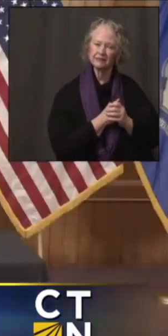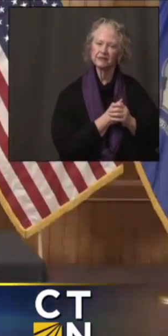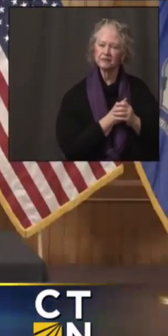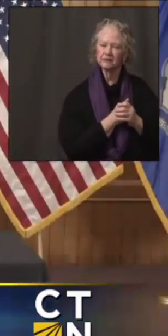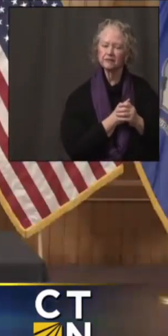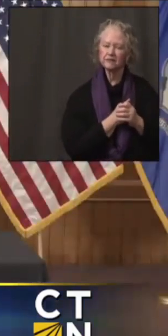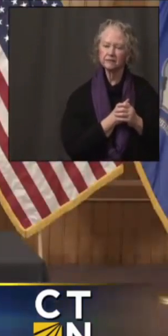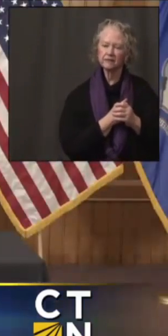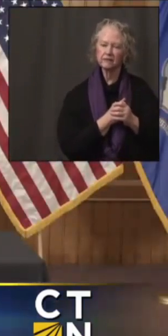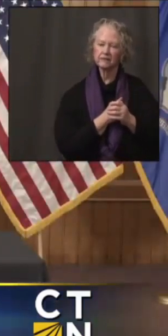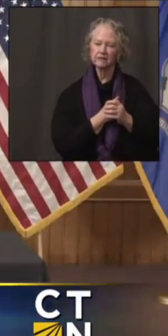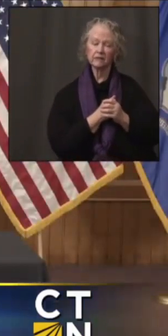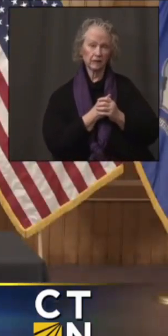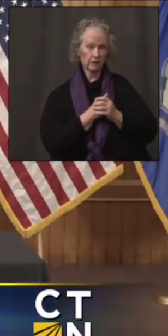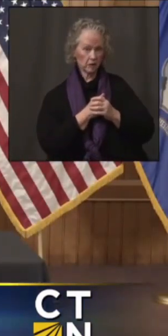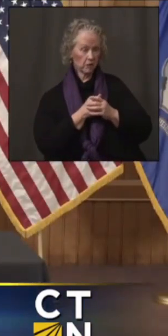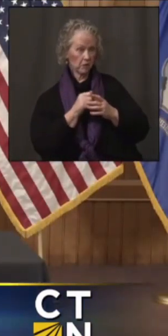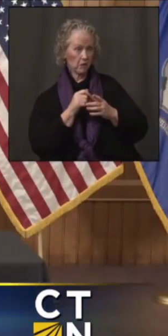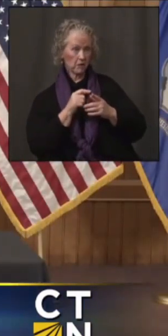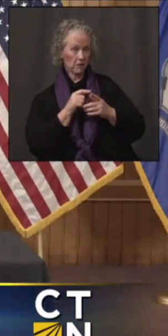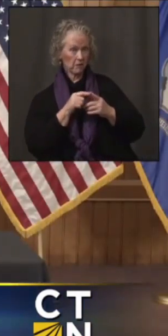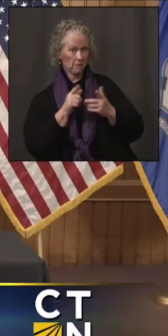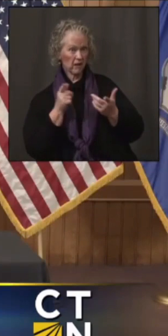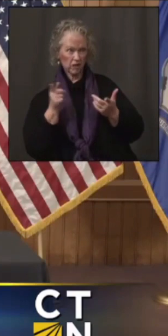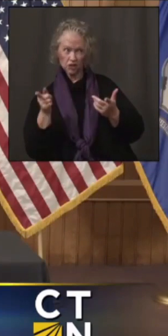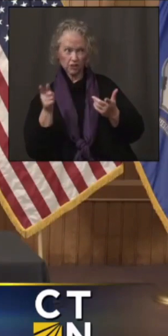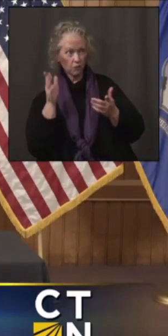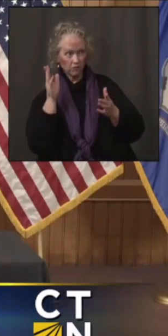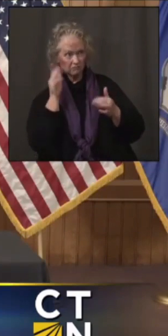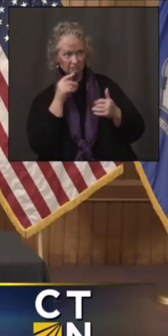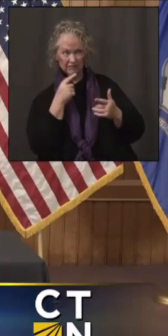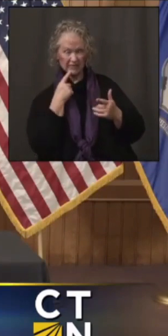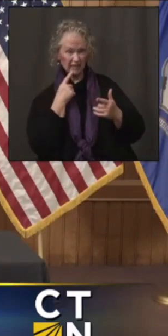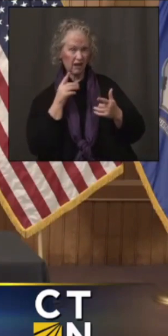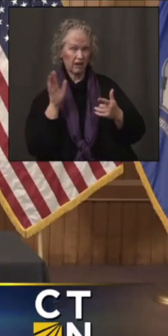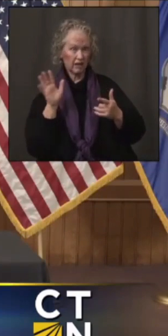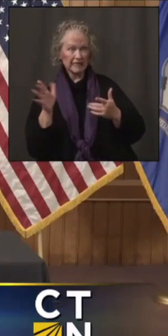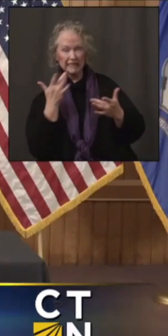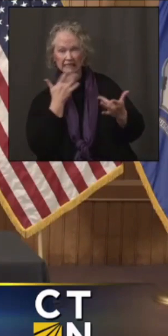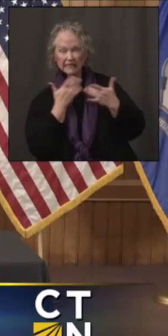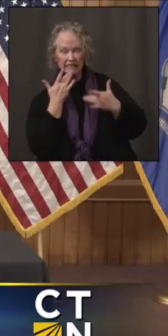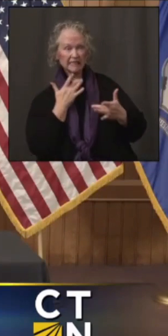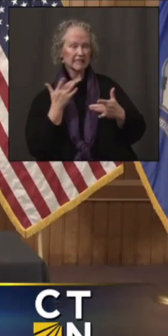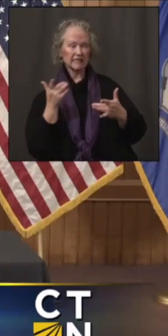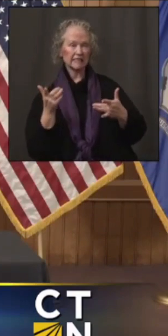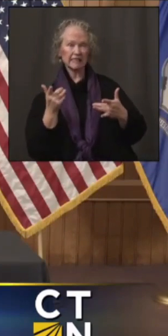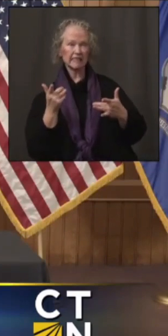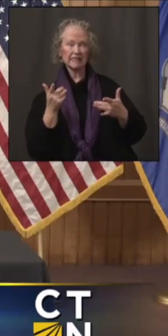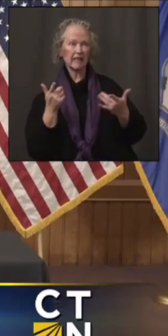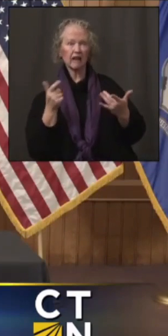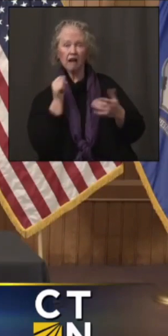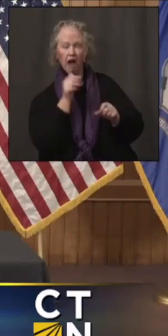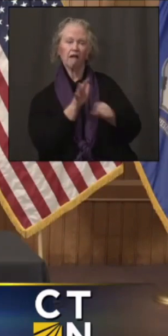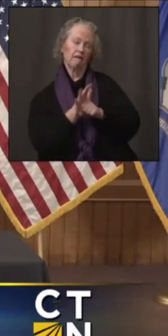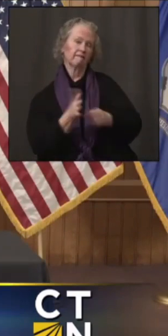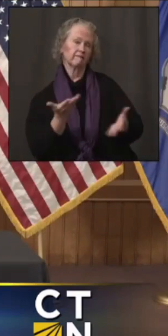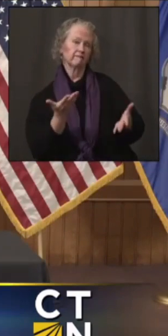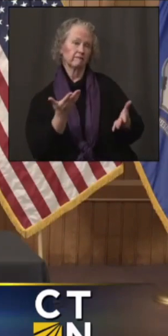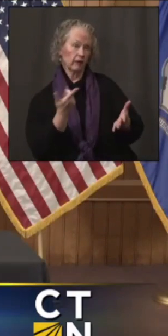And do you agree with what she said? And she was pretty strong about it, saying her state's efforts are being hampered by the lack of supply.